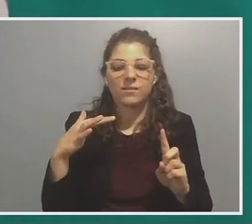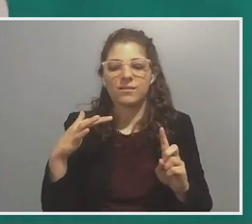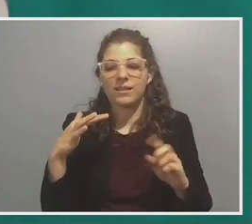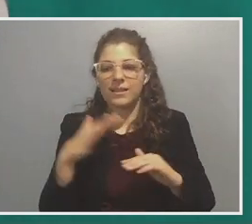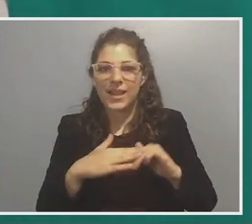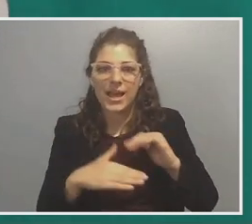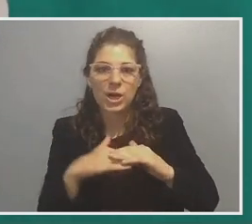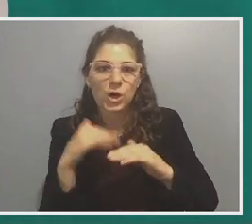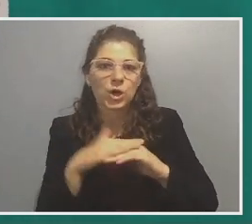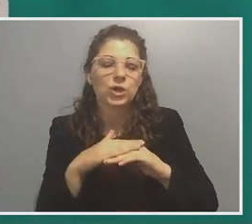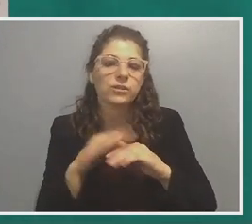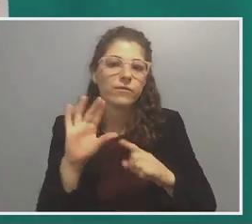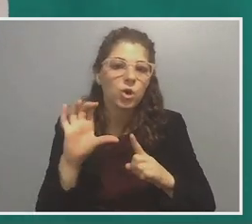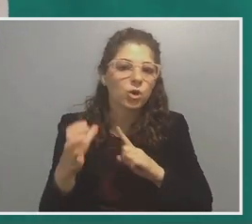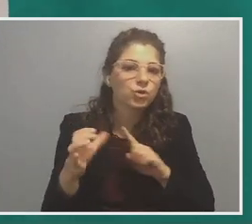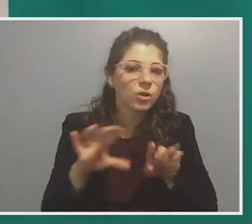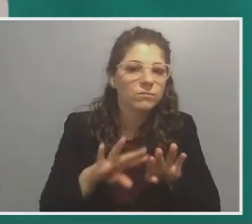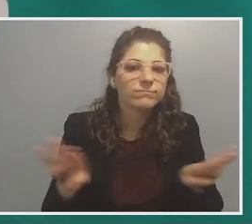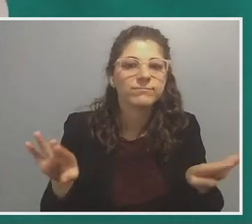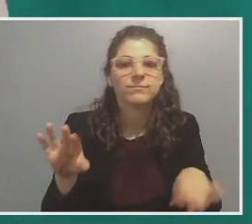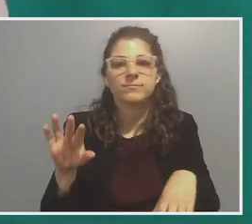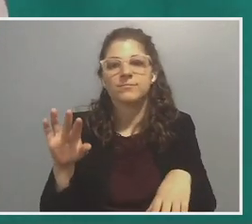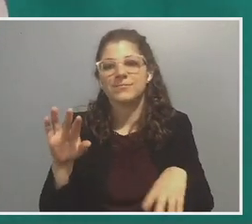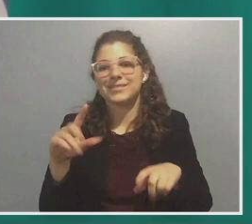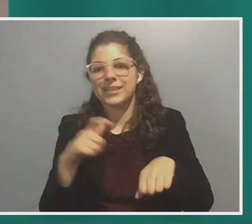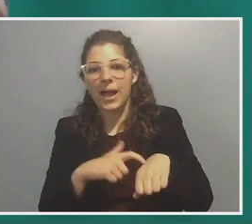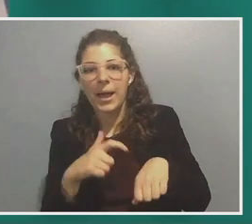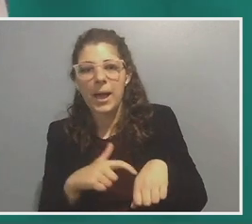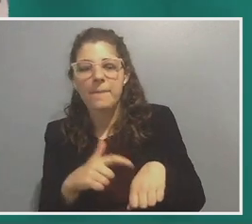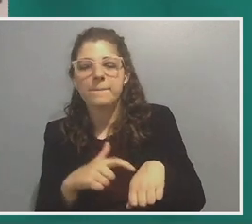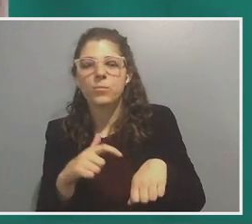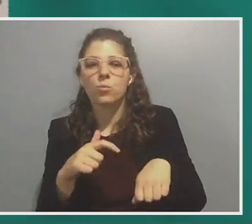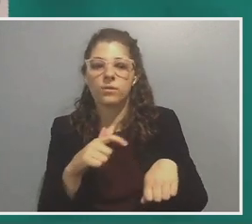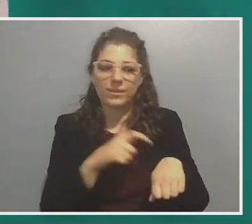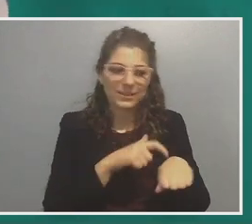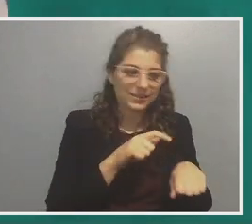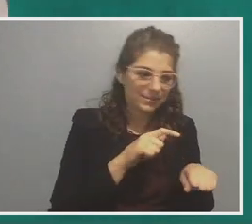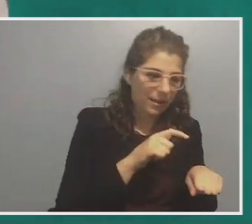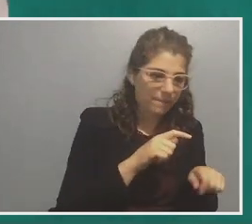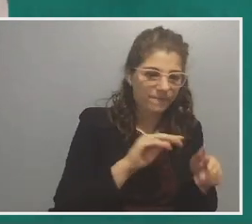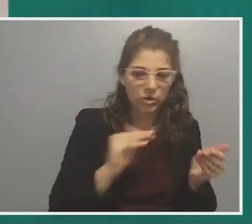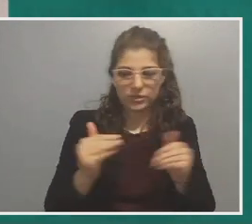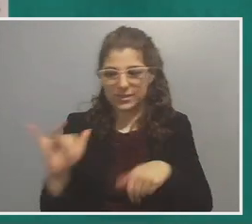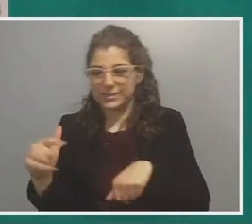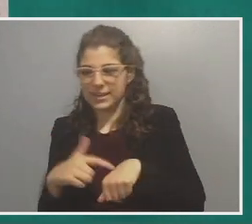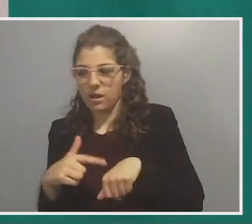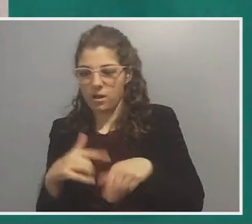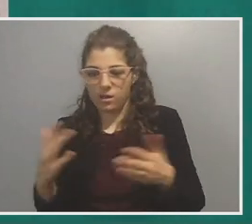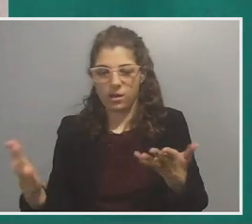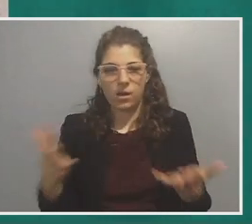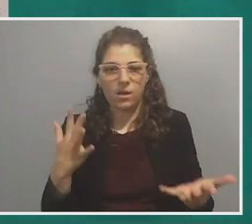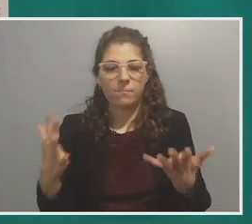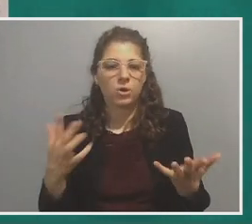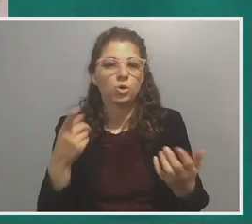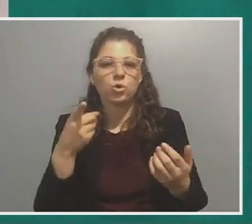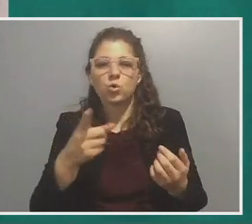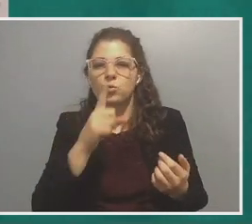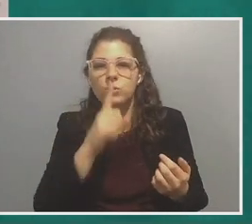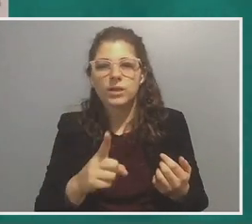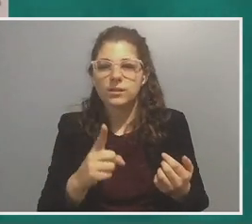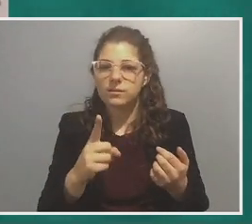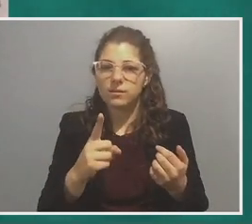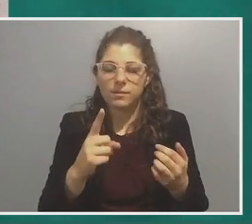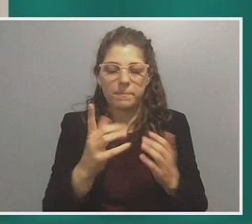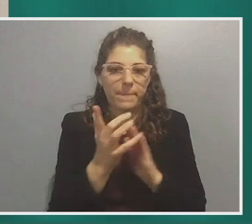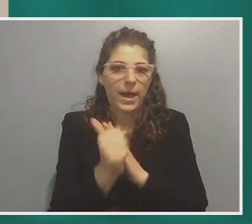cultural landscapes and temporality, you know, what it was at this time versus this time. It just, you, you had, you just really mastered